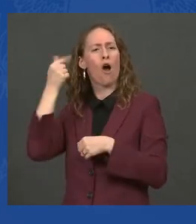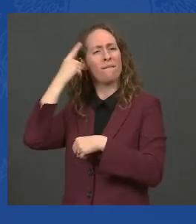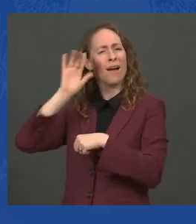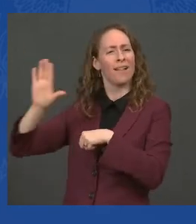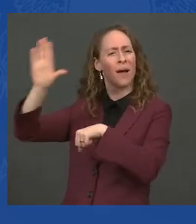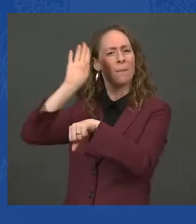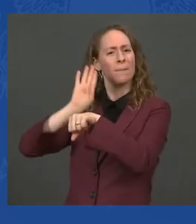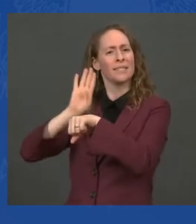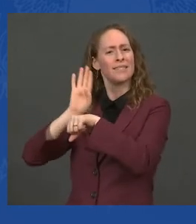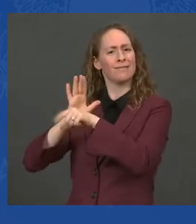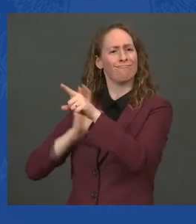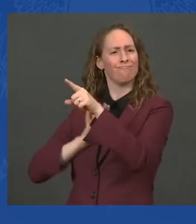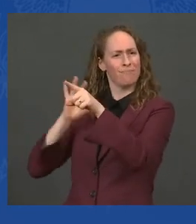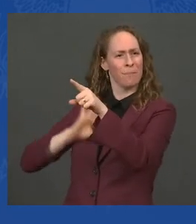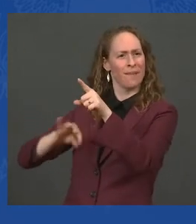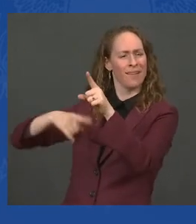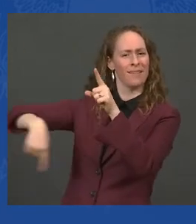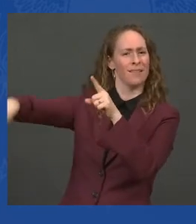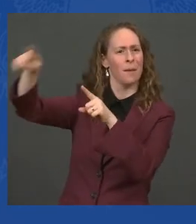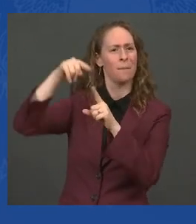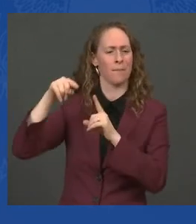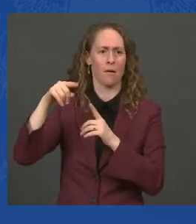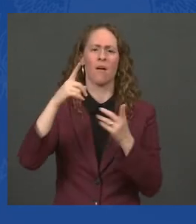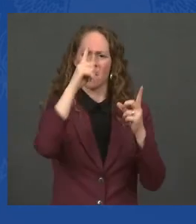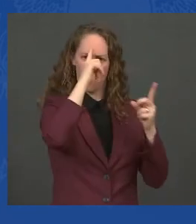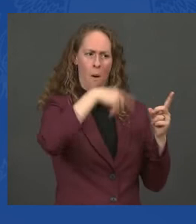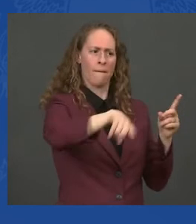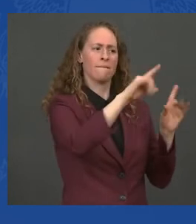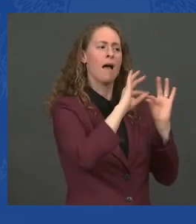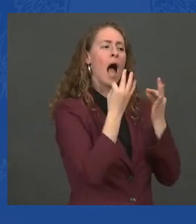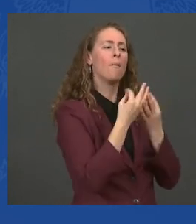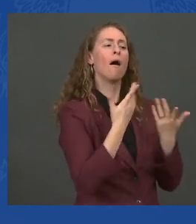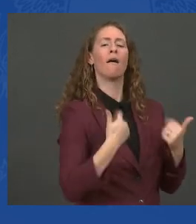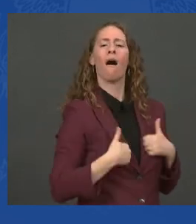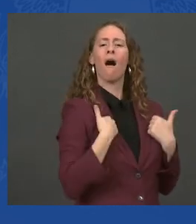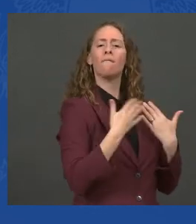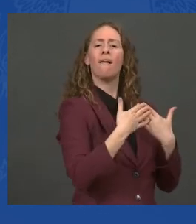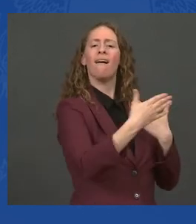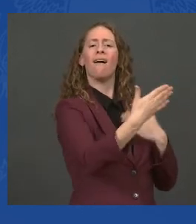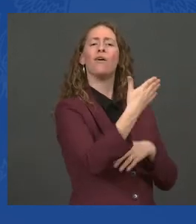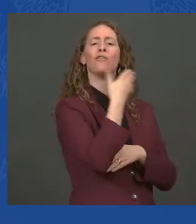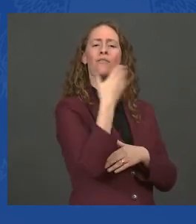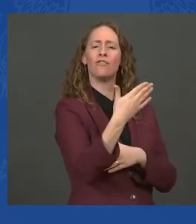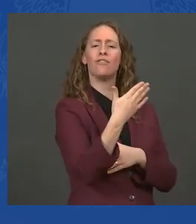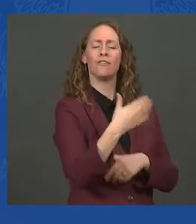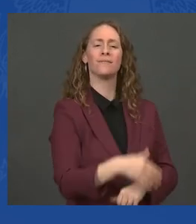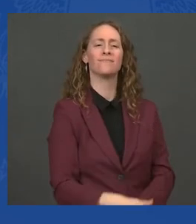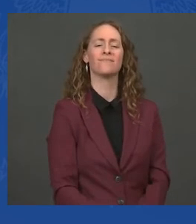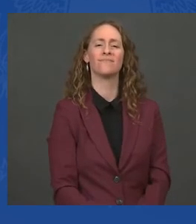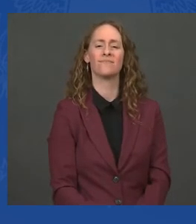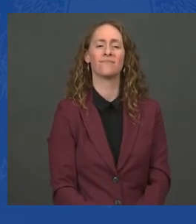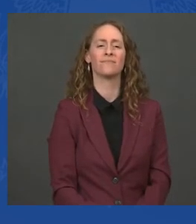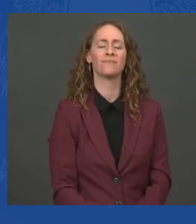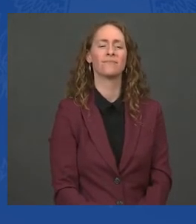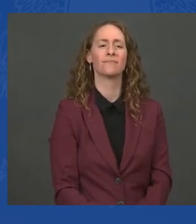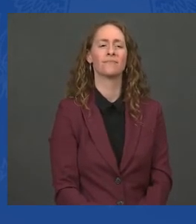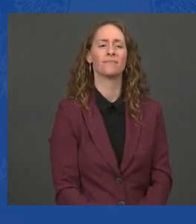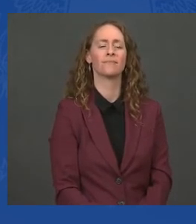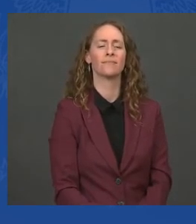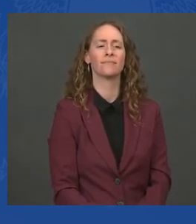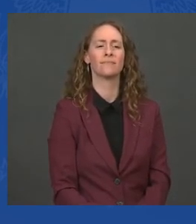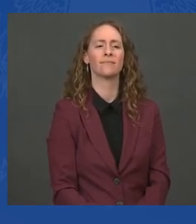Throughout our history, we've emerged from crisis by investing in ourselves. And so we're going to keep at this.